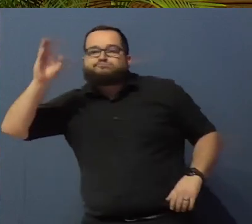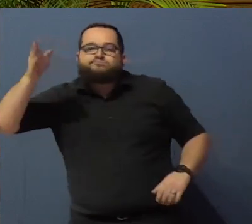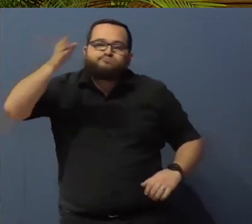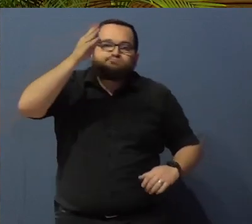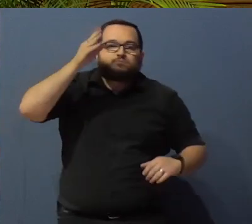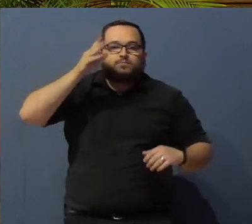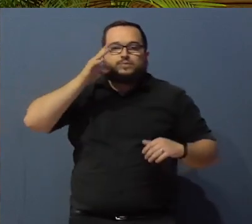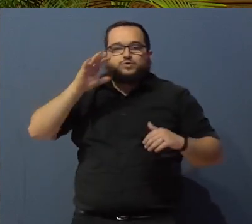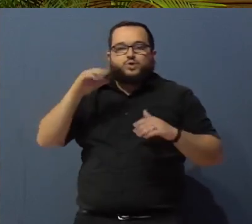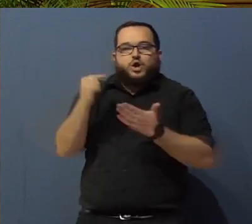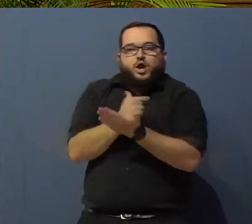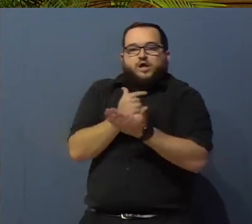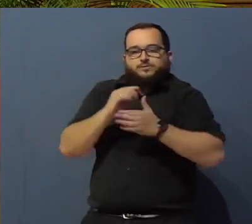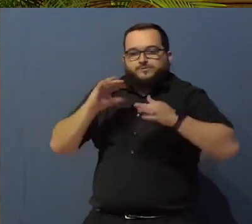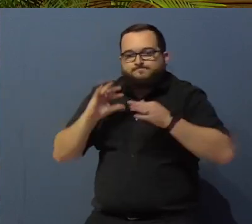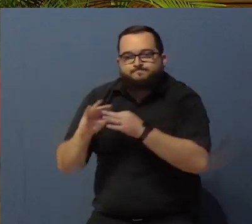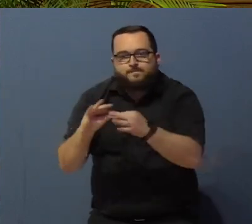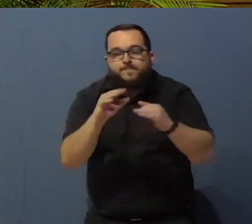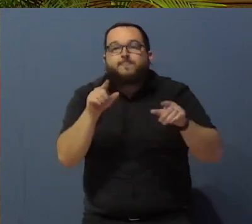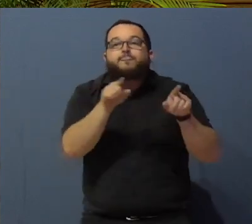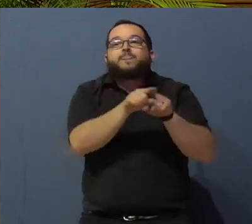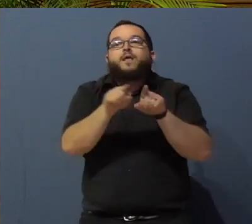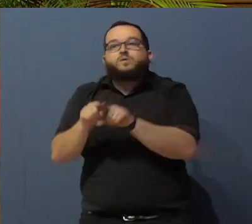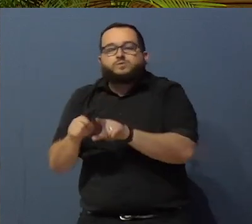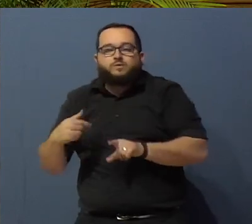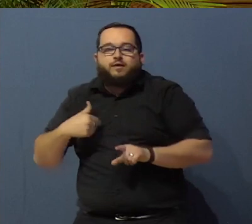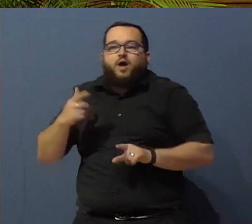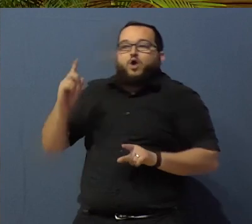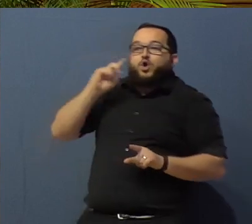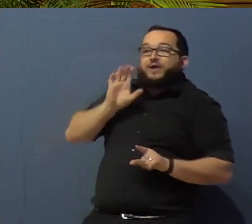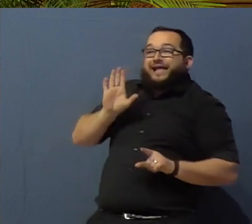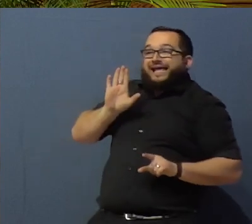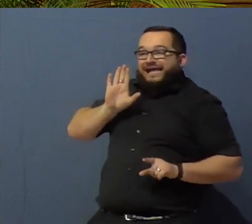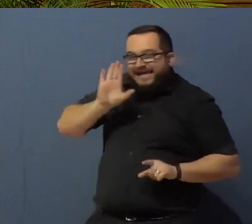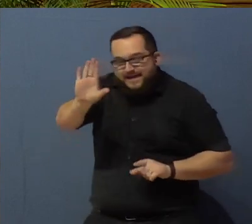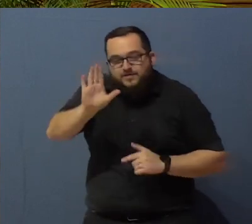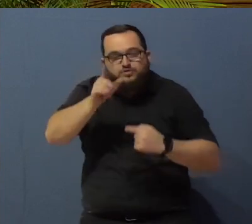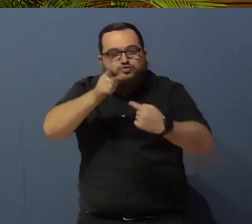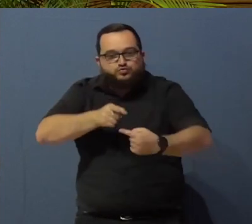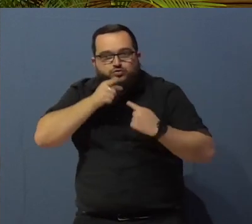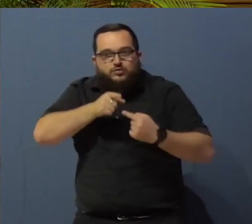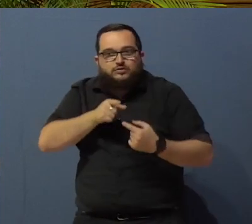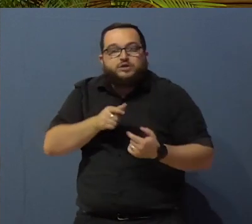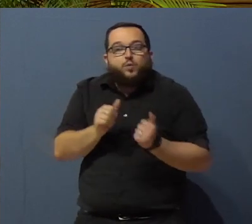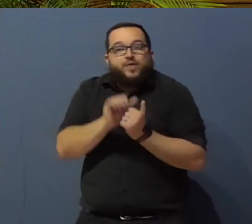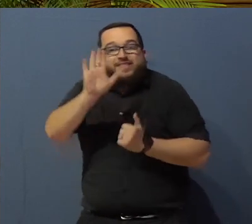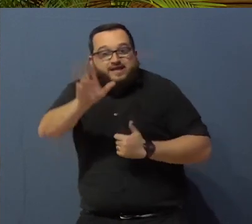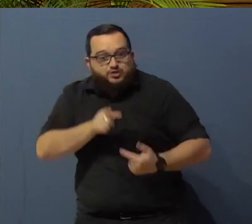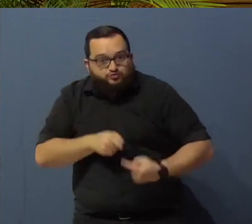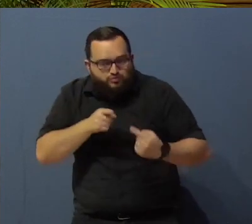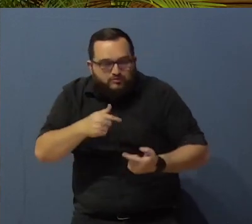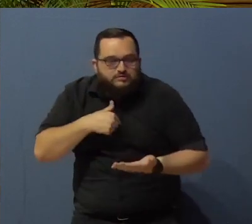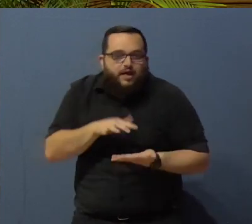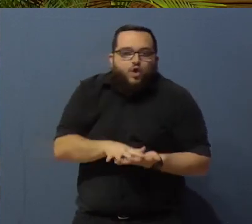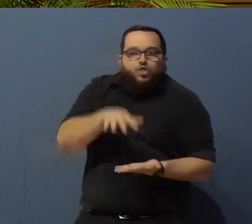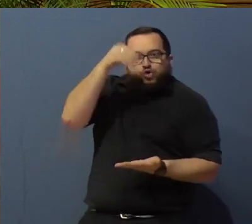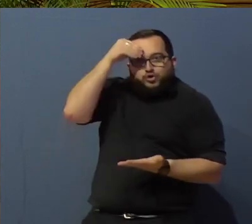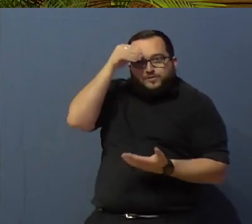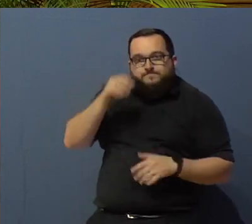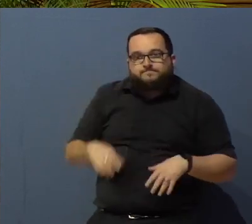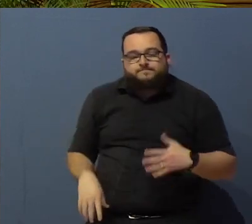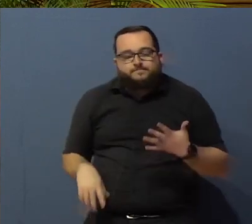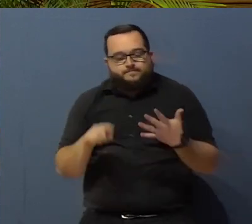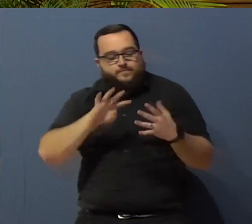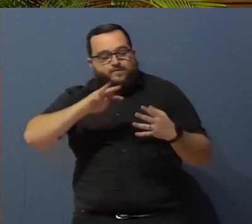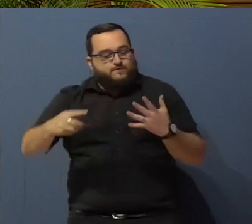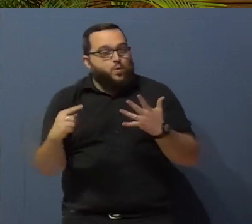share the gospel. And I also got to hear his struggles and learn from that. And then the fourth